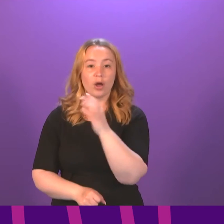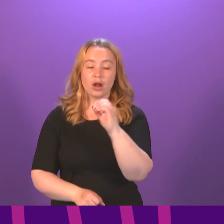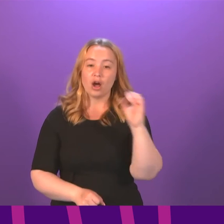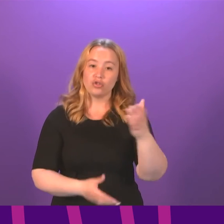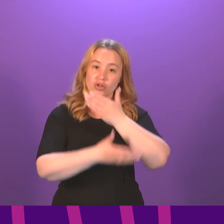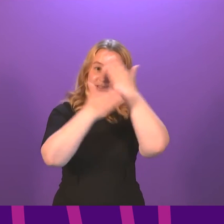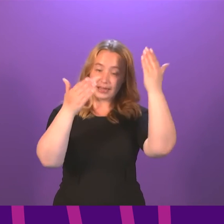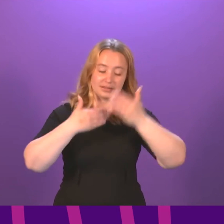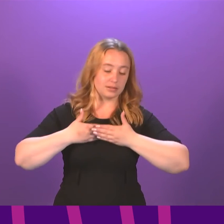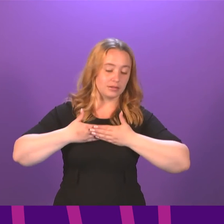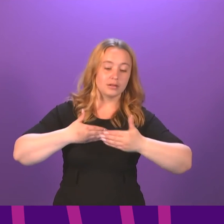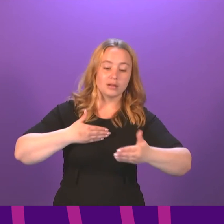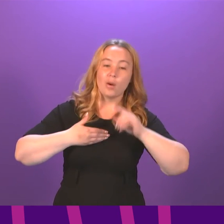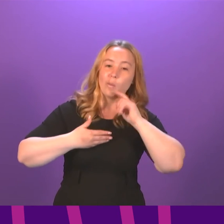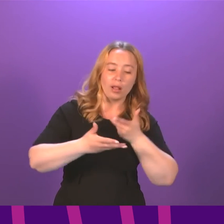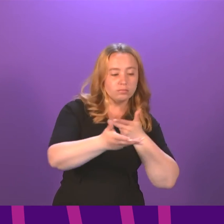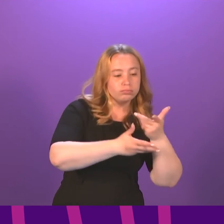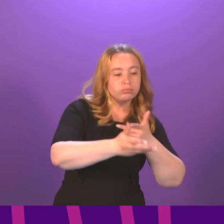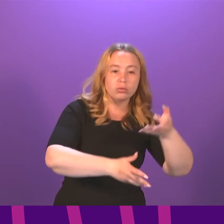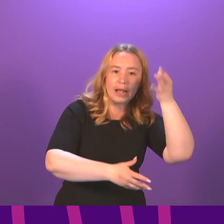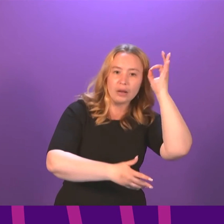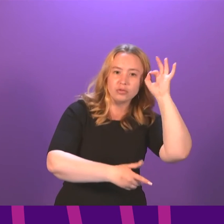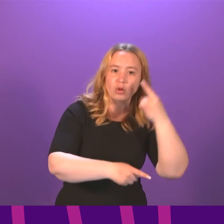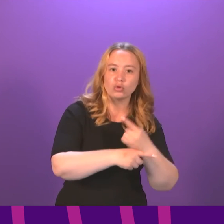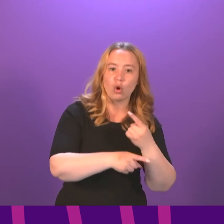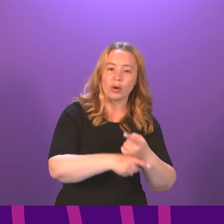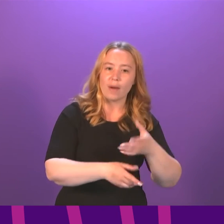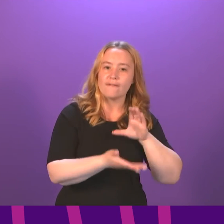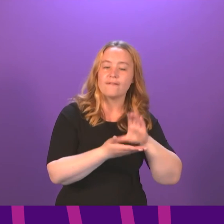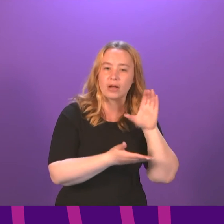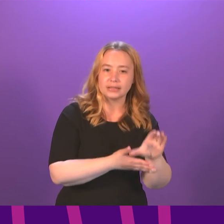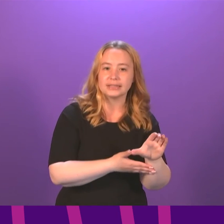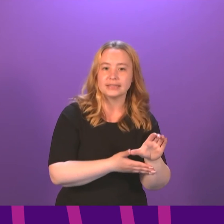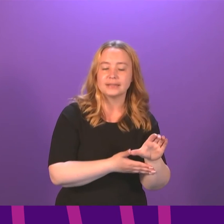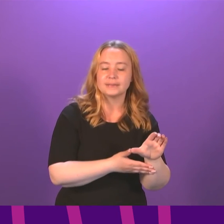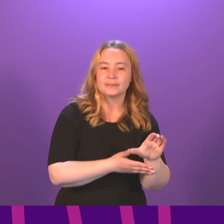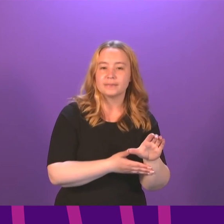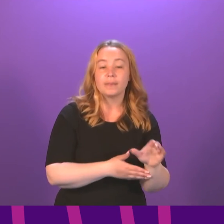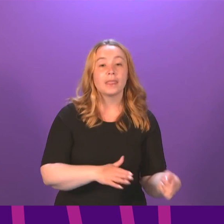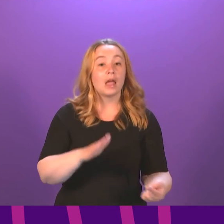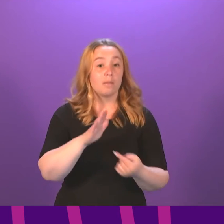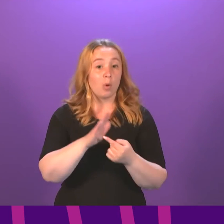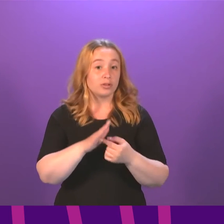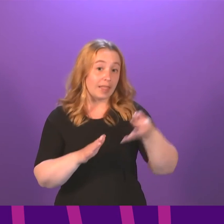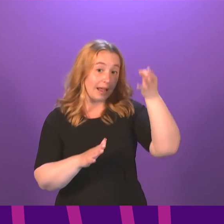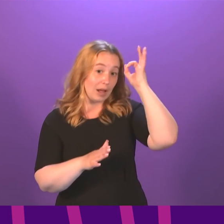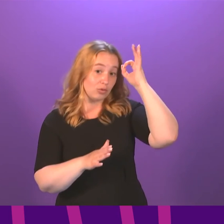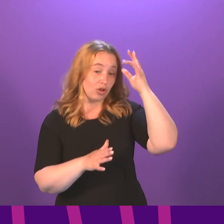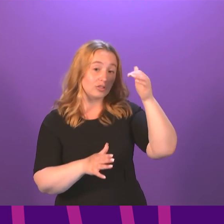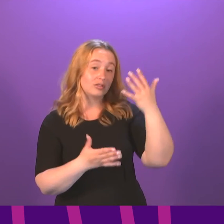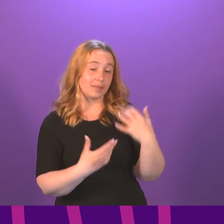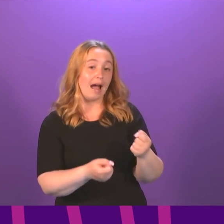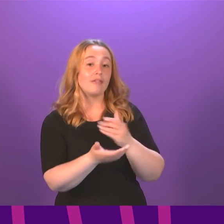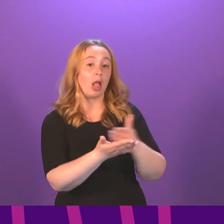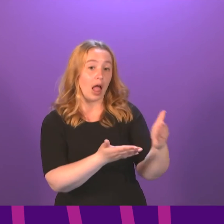and we will be in discussion with councils about the funding for that. It is important that councils have clarity in order that they